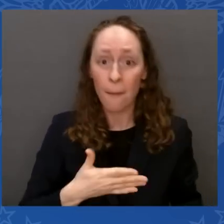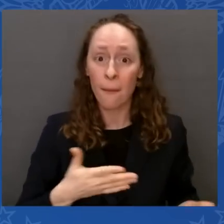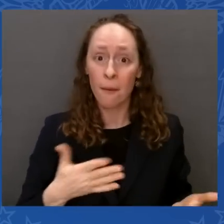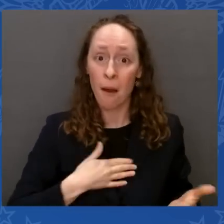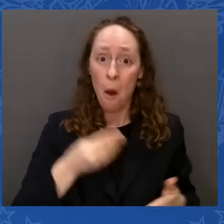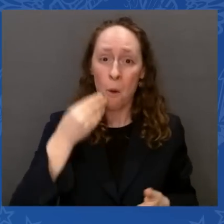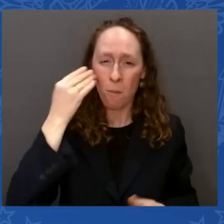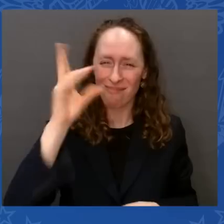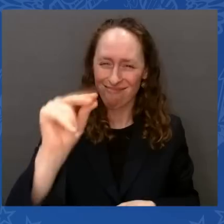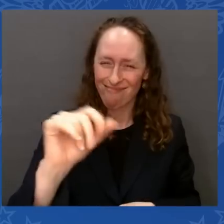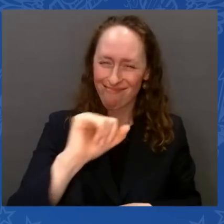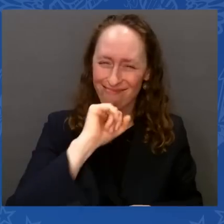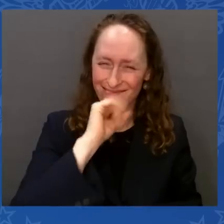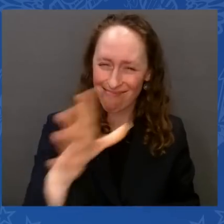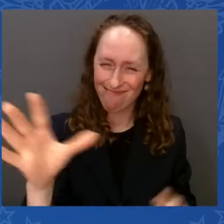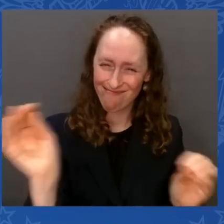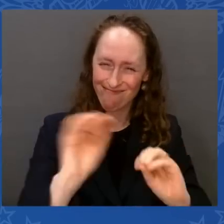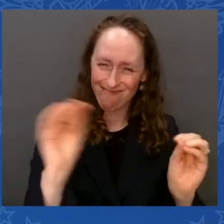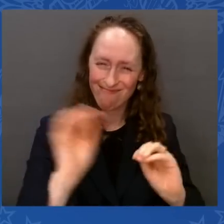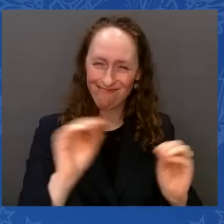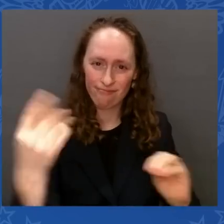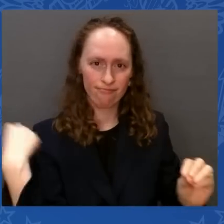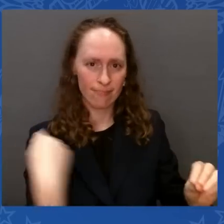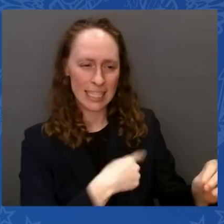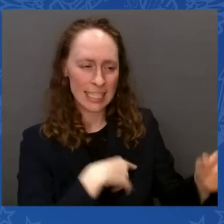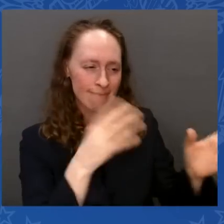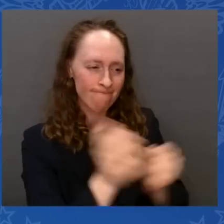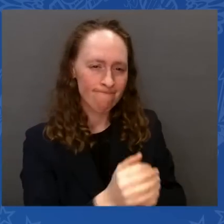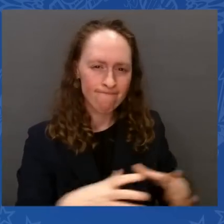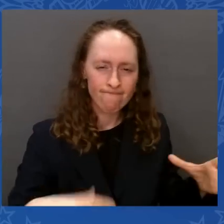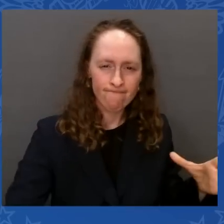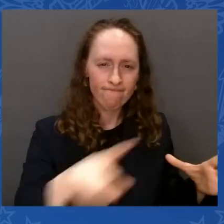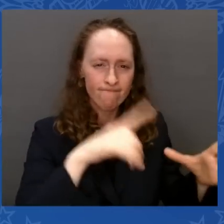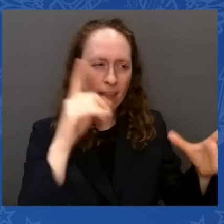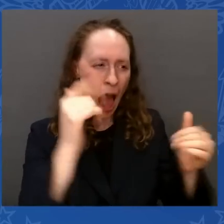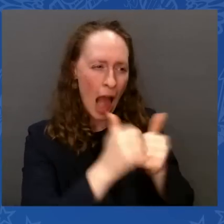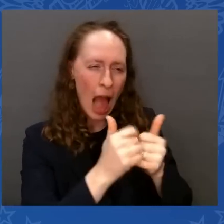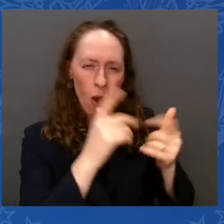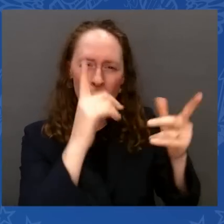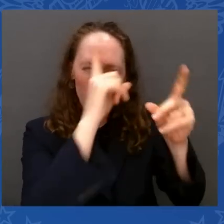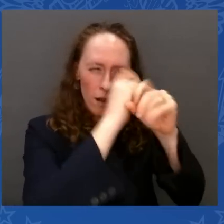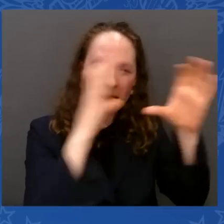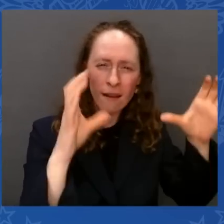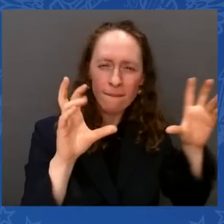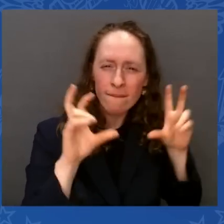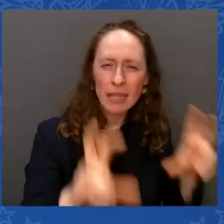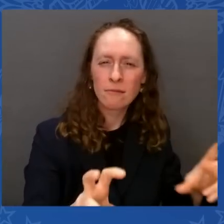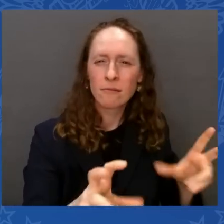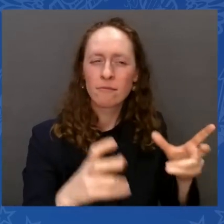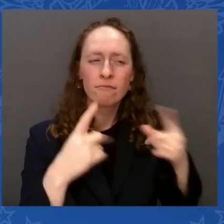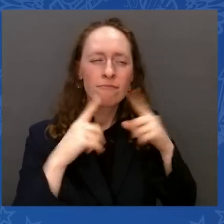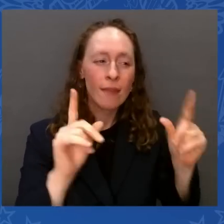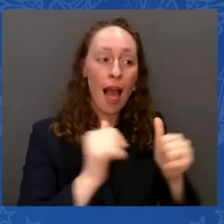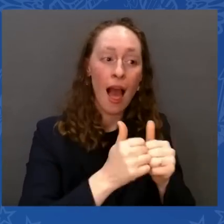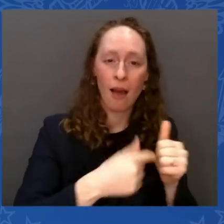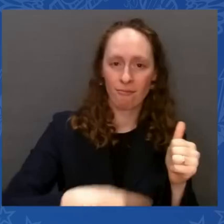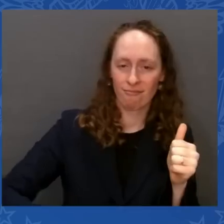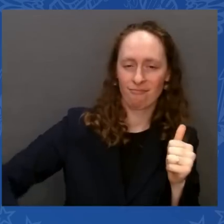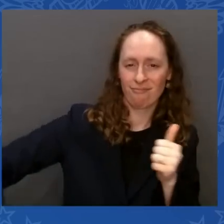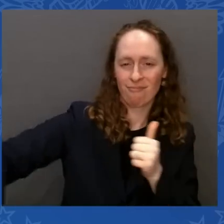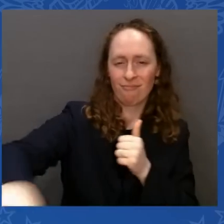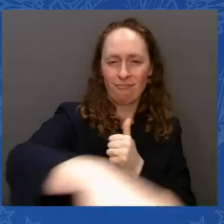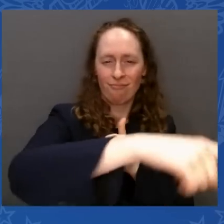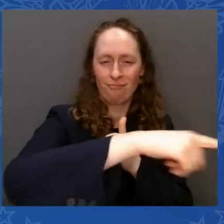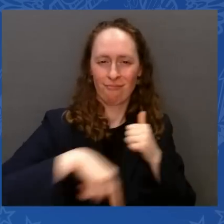up. And the people in this room are the reason for that. It's been one of the most successful united caucuses we have ever